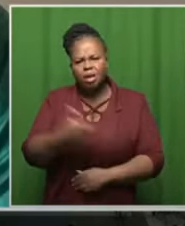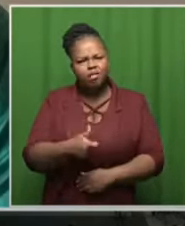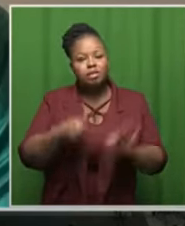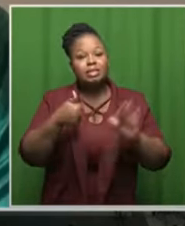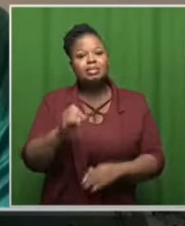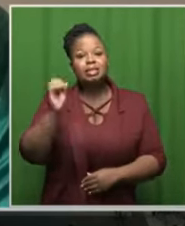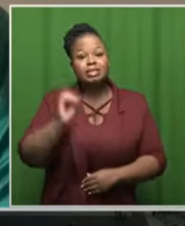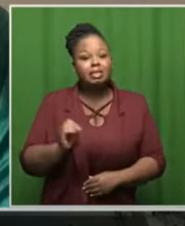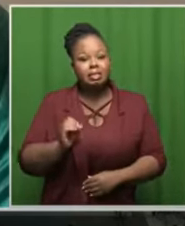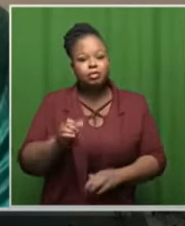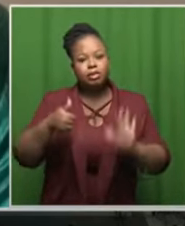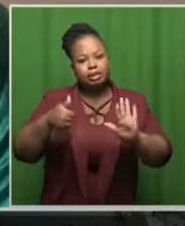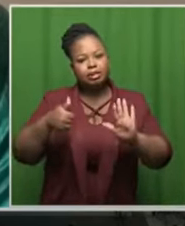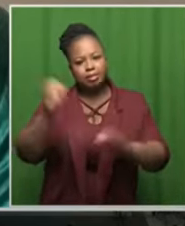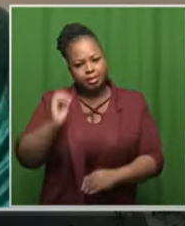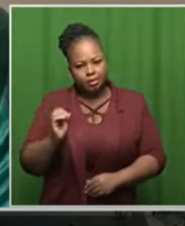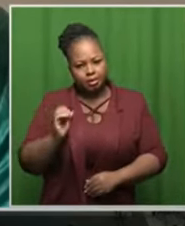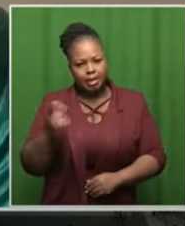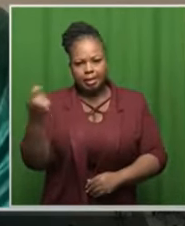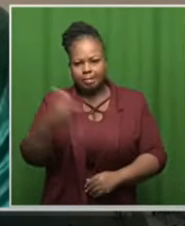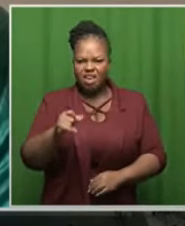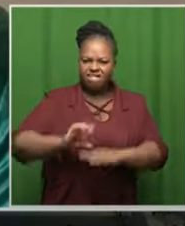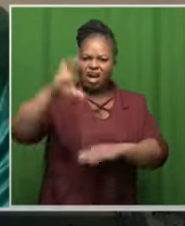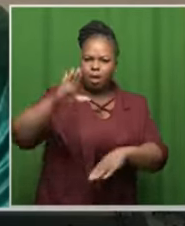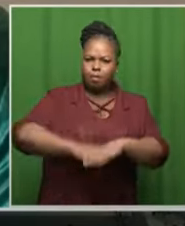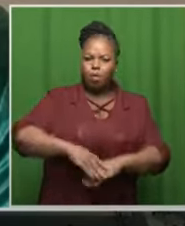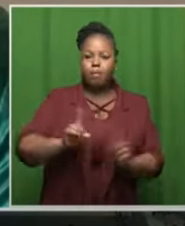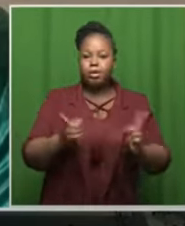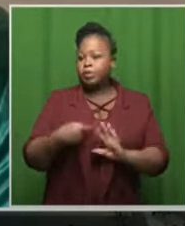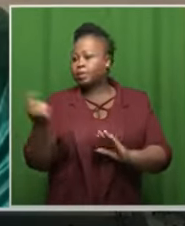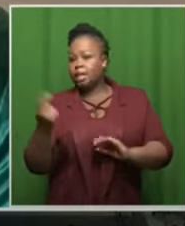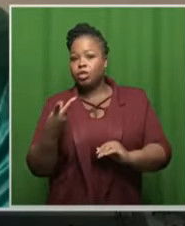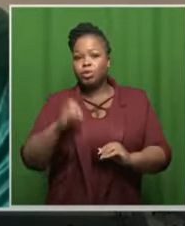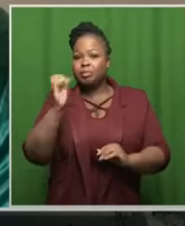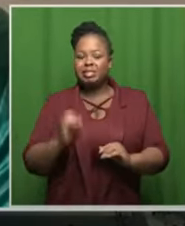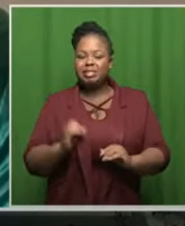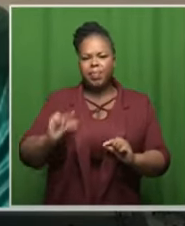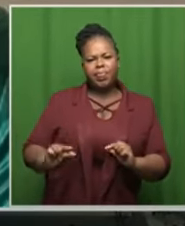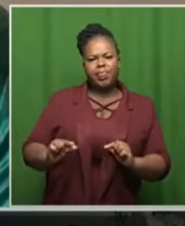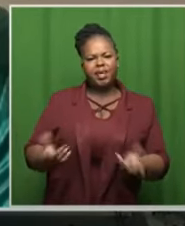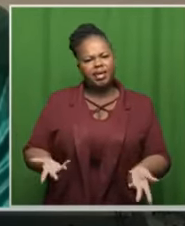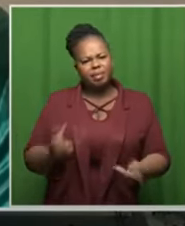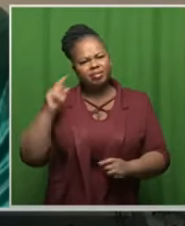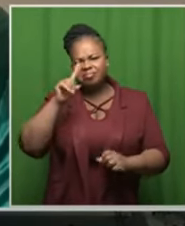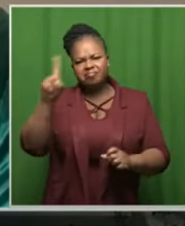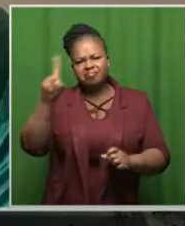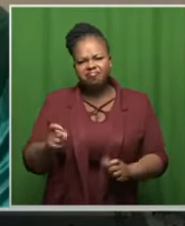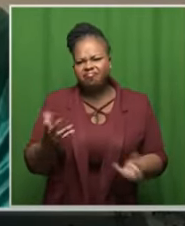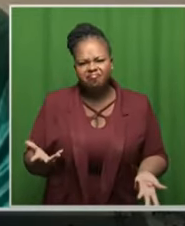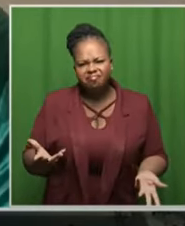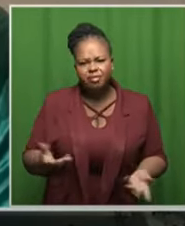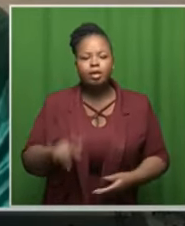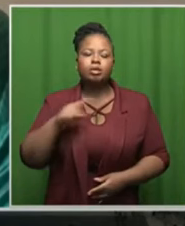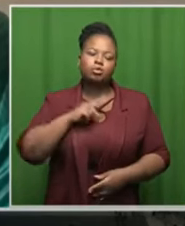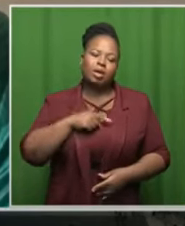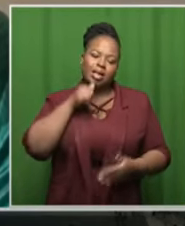for a 60 percent for sorry for a six percent stake surely that already raises questions it did raise questions the answer i